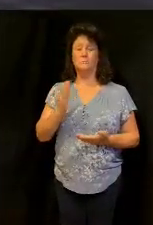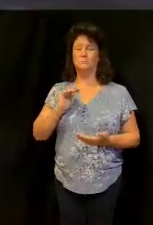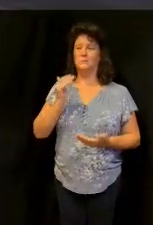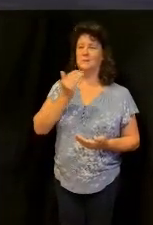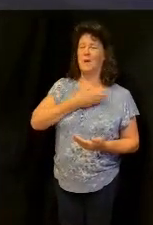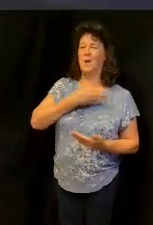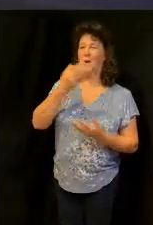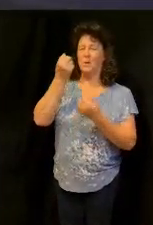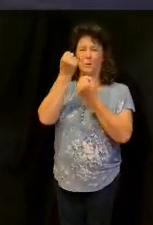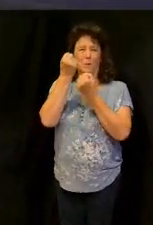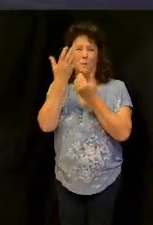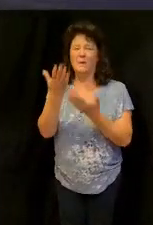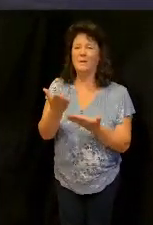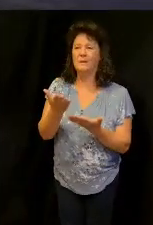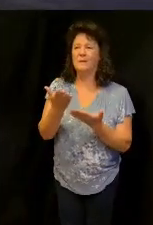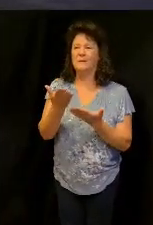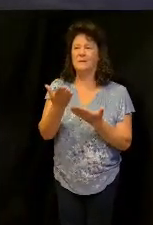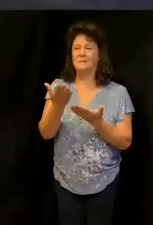that's all he needs